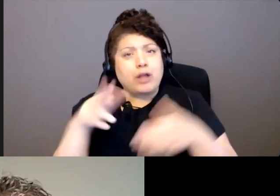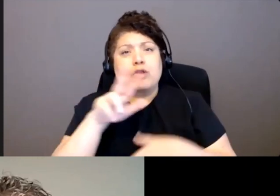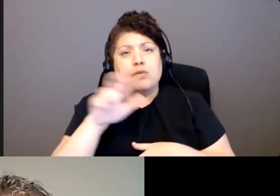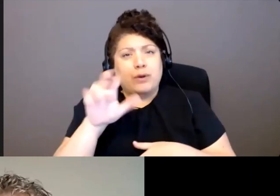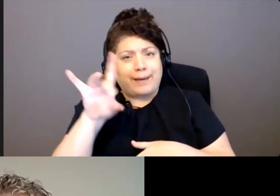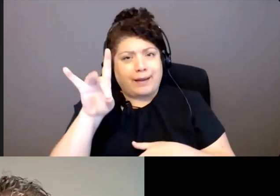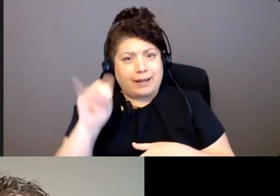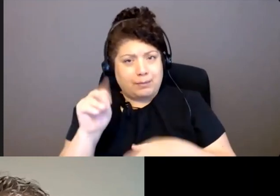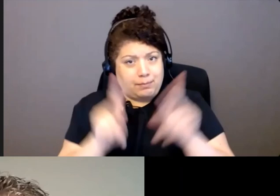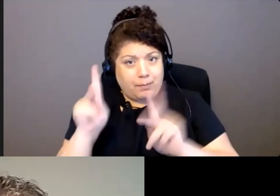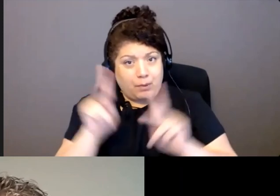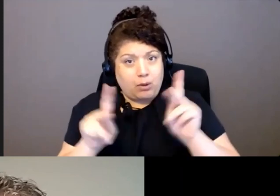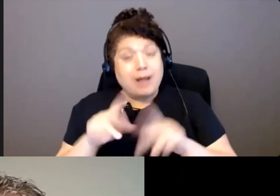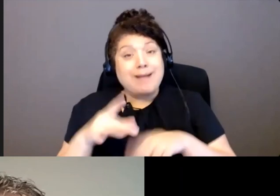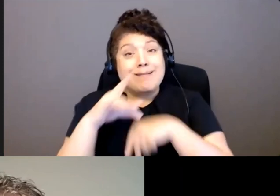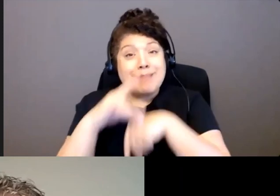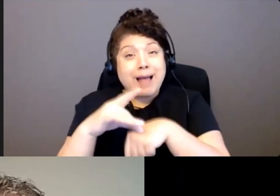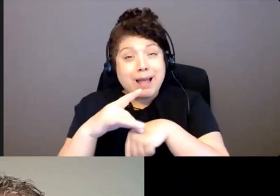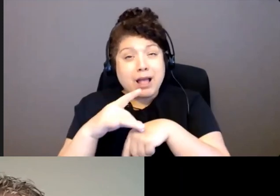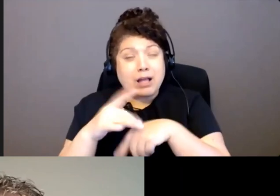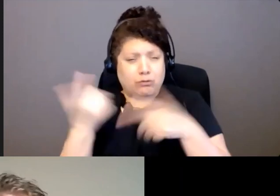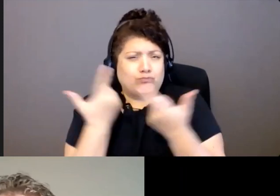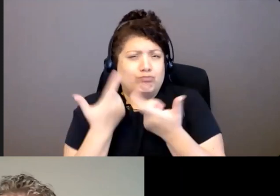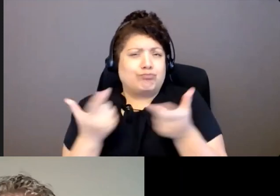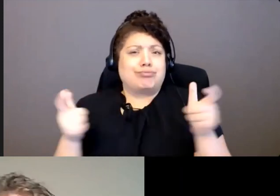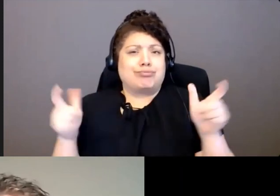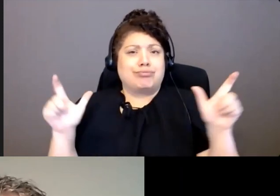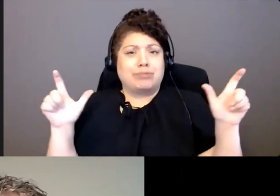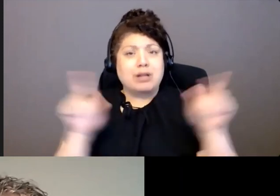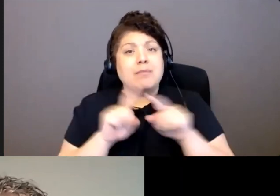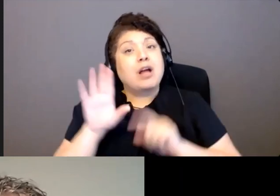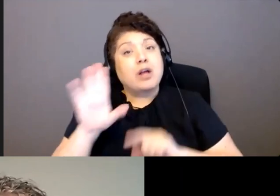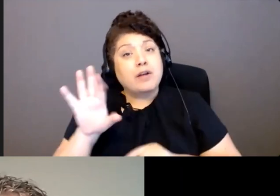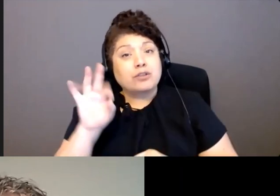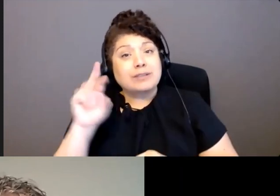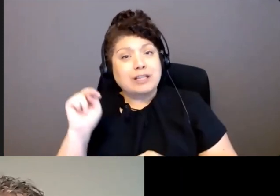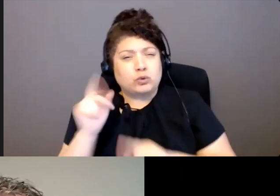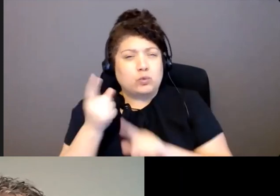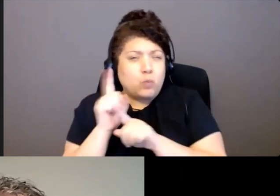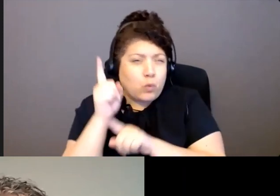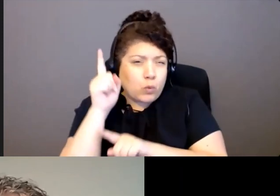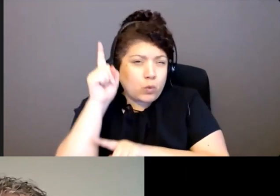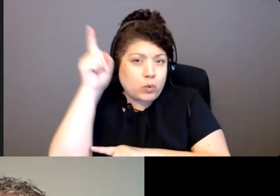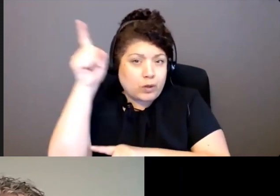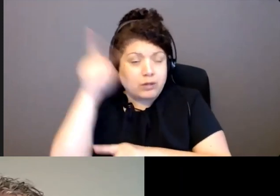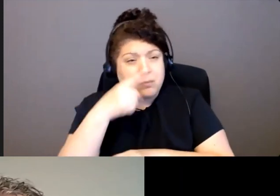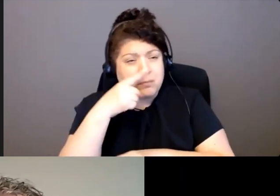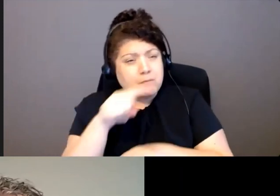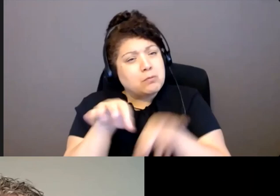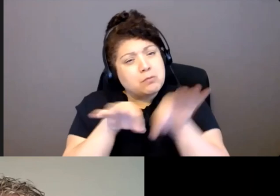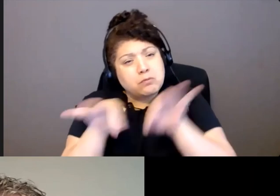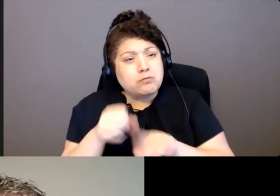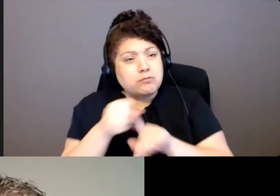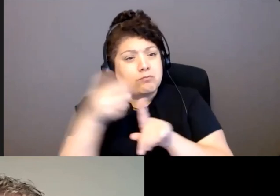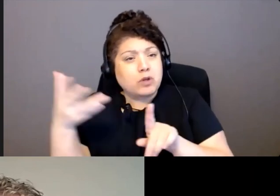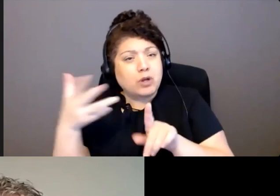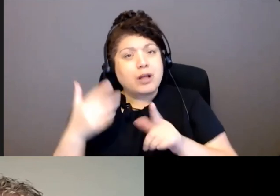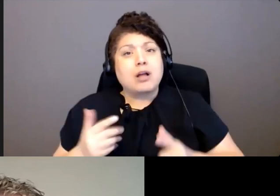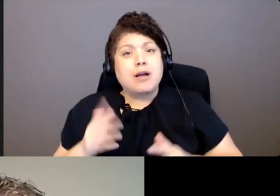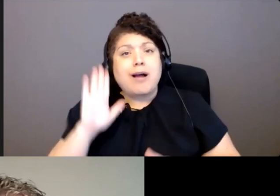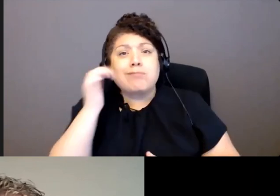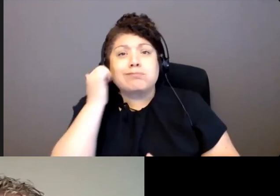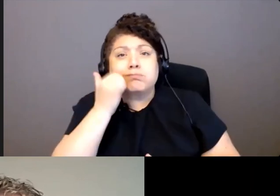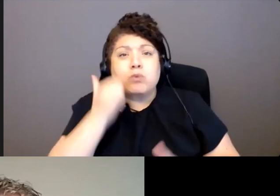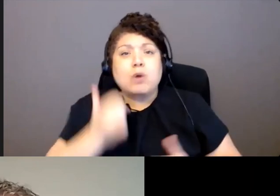of land, but it is a very remote First Nation. Can you talk a little bit about what life is like in Muskrat Dam? Oh, okay.